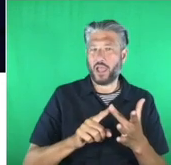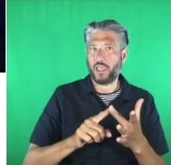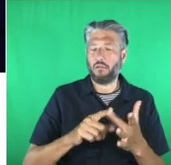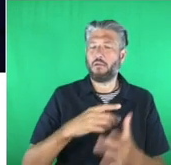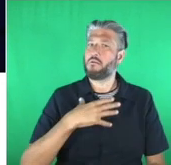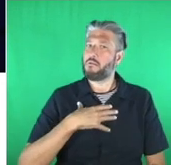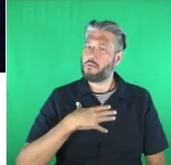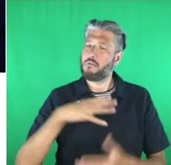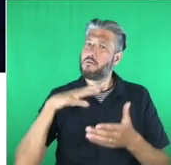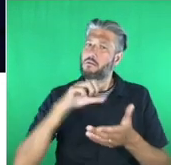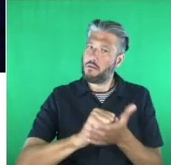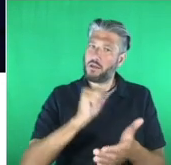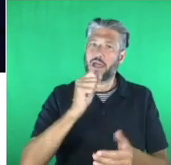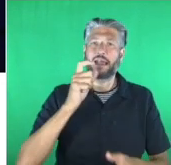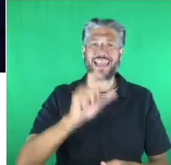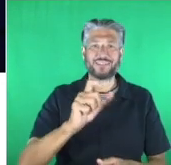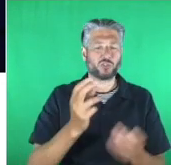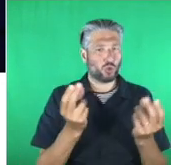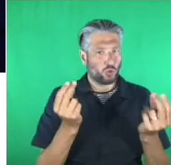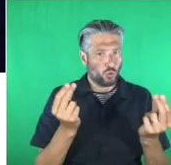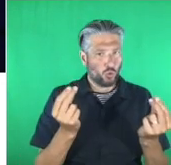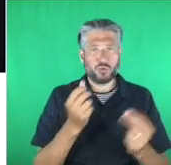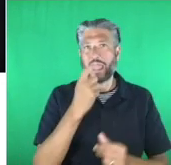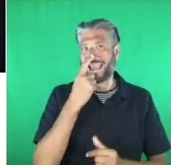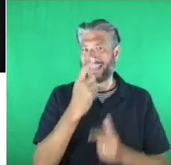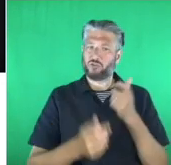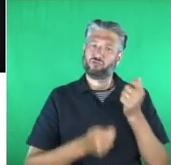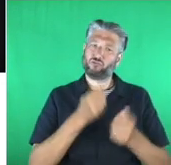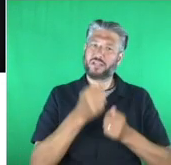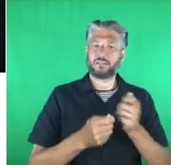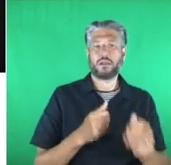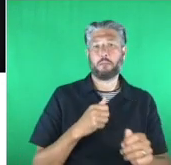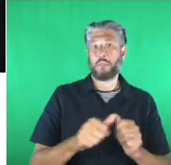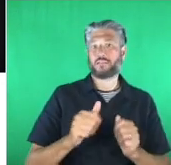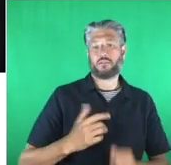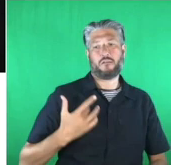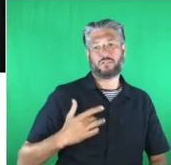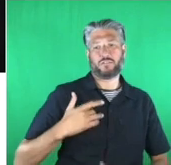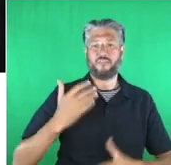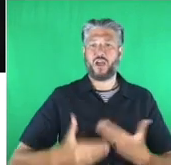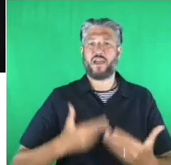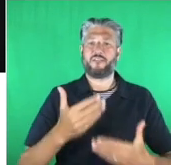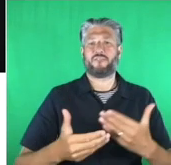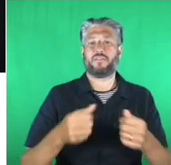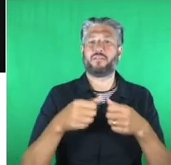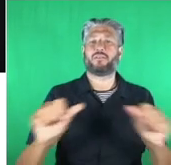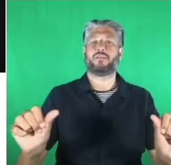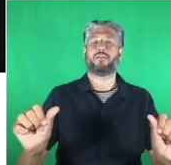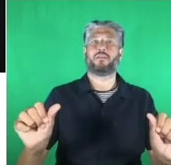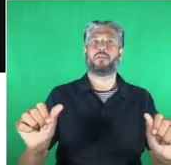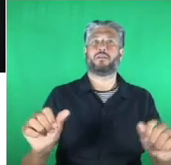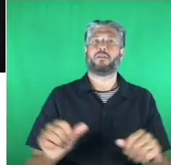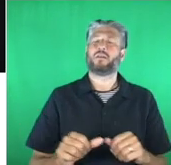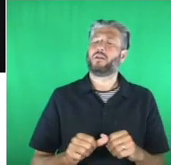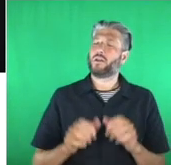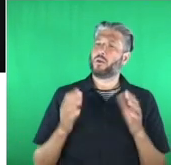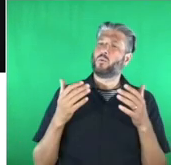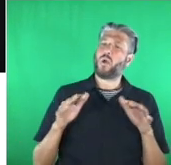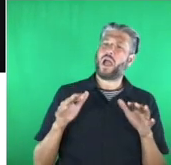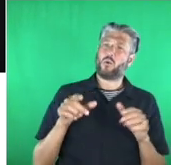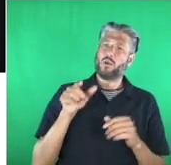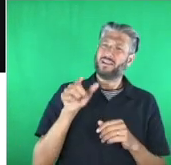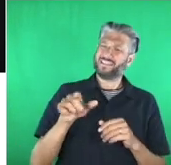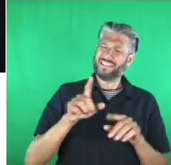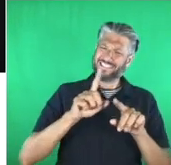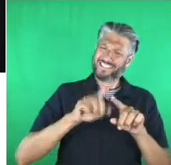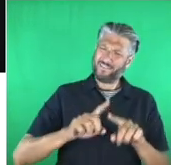therefore make them more treatable and give you a better chance of surviving it's truly amazing to me when you see the creative ways that people manipulate the